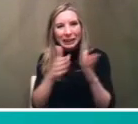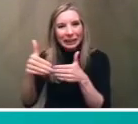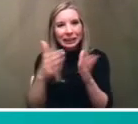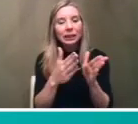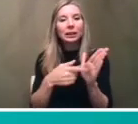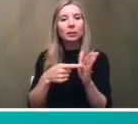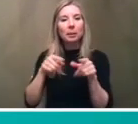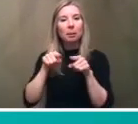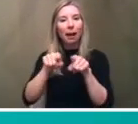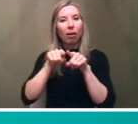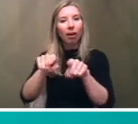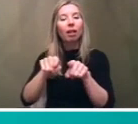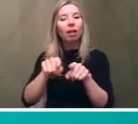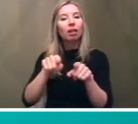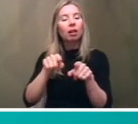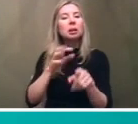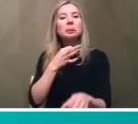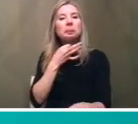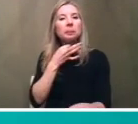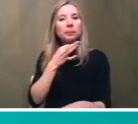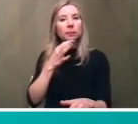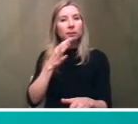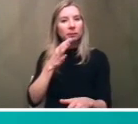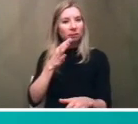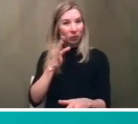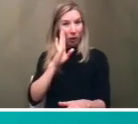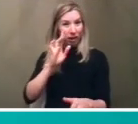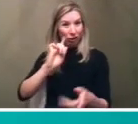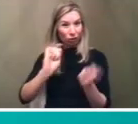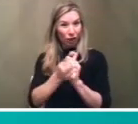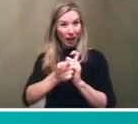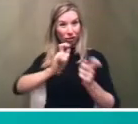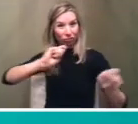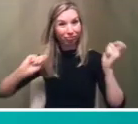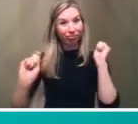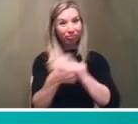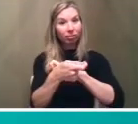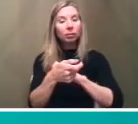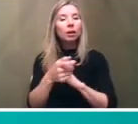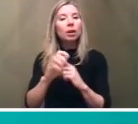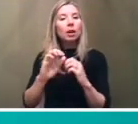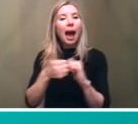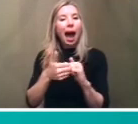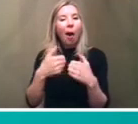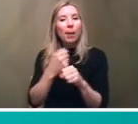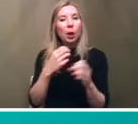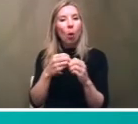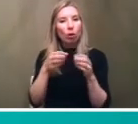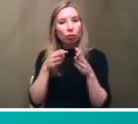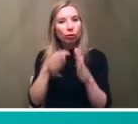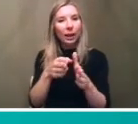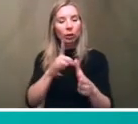lines how drastically are you planning on changing suburban routes and what is your plan to straighten suburban routes to efficiently connect